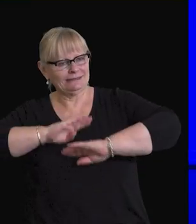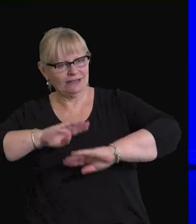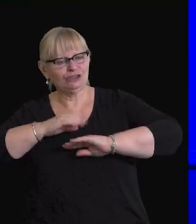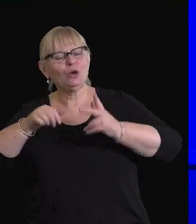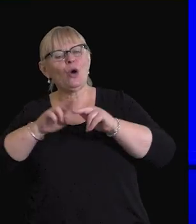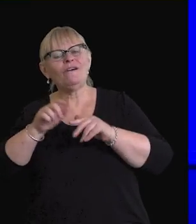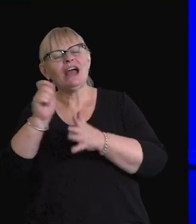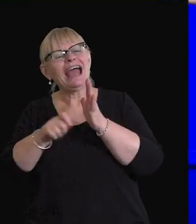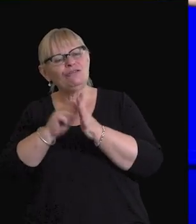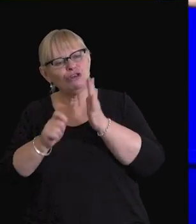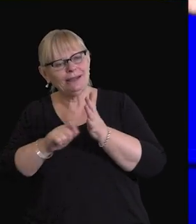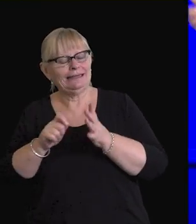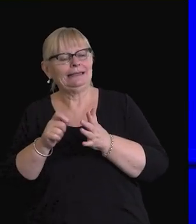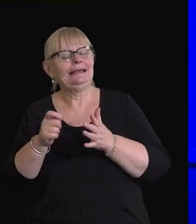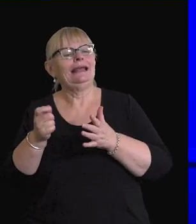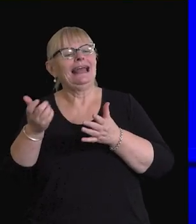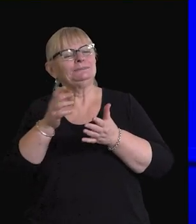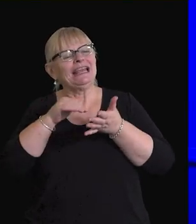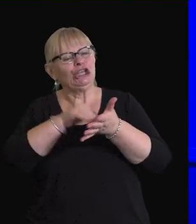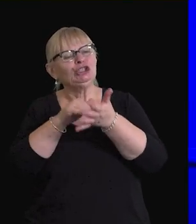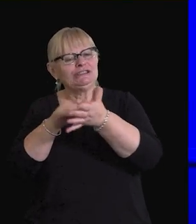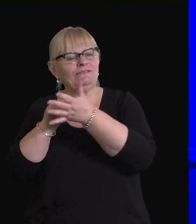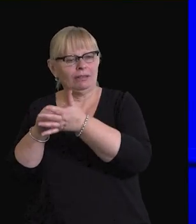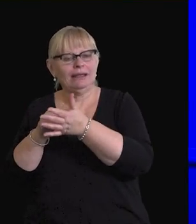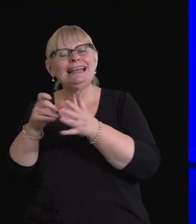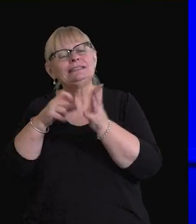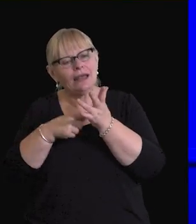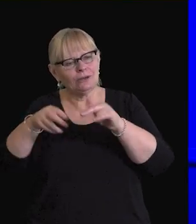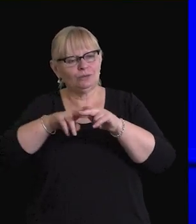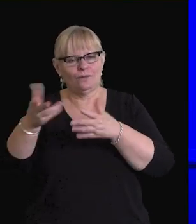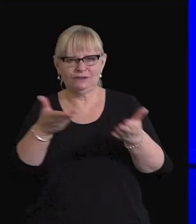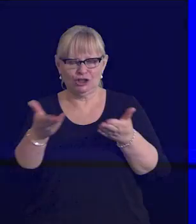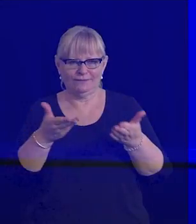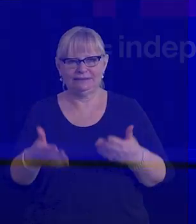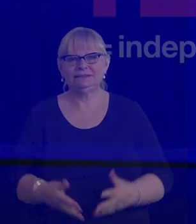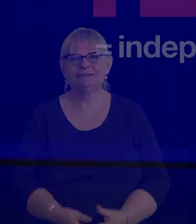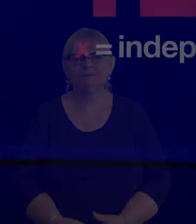useful. Writing is an act of service. Thank you.